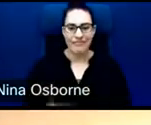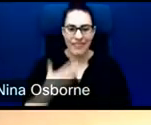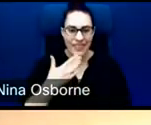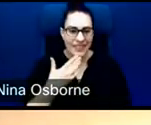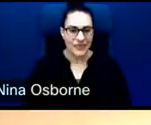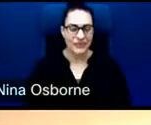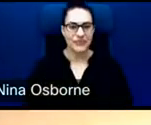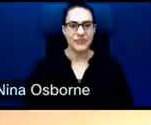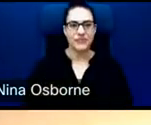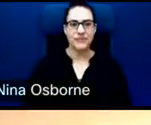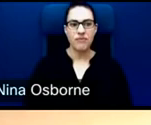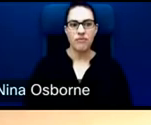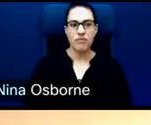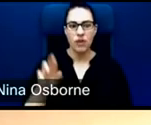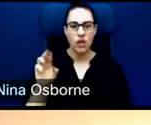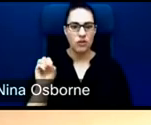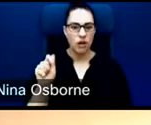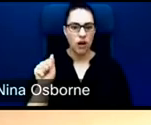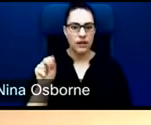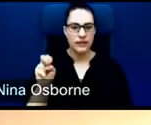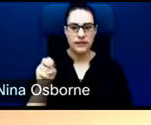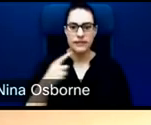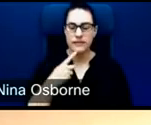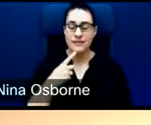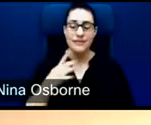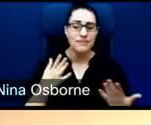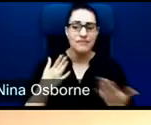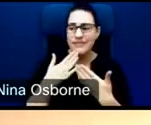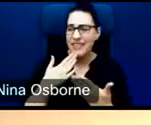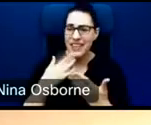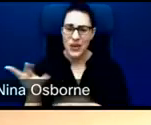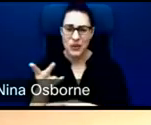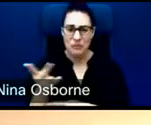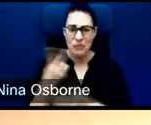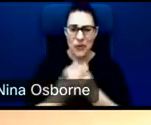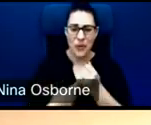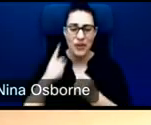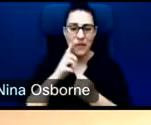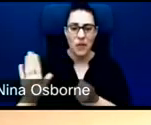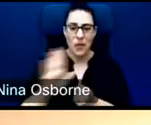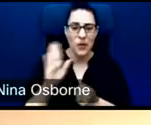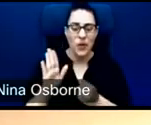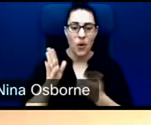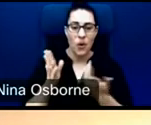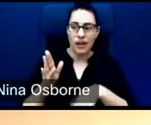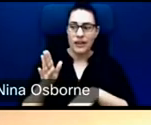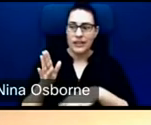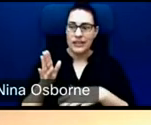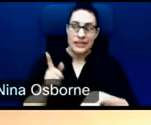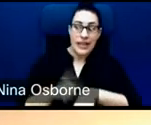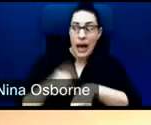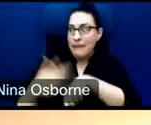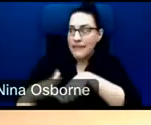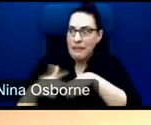Yeah. And thank you so much to both of you for your time and for your thoughtfulness and the questions that you've answered